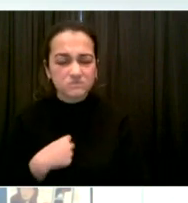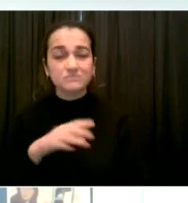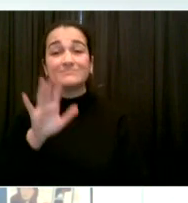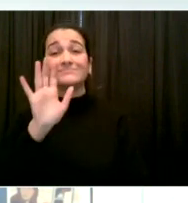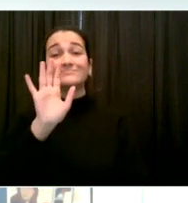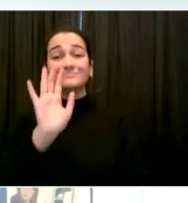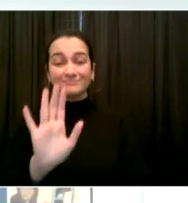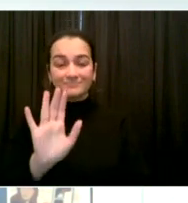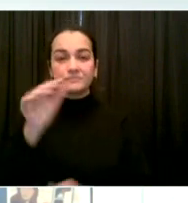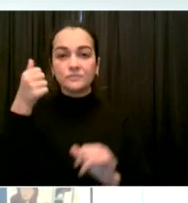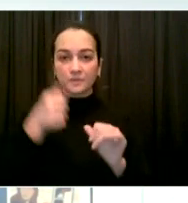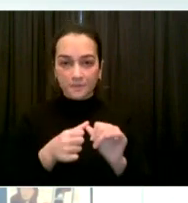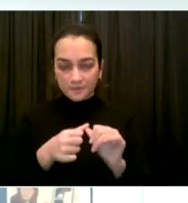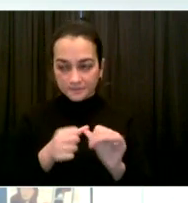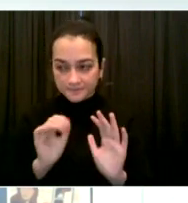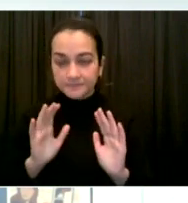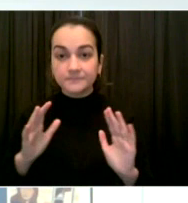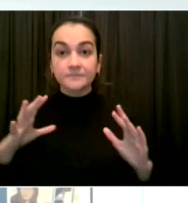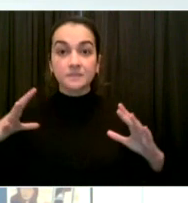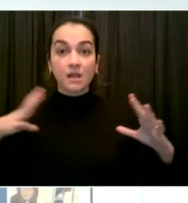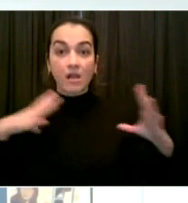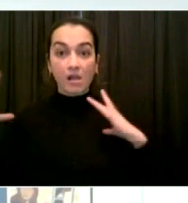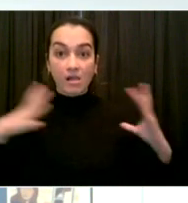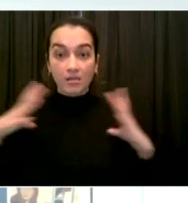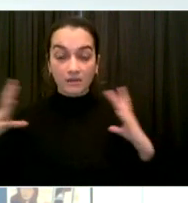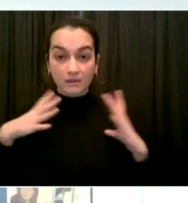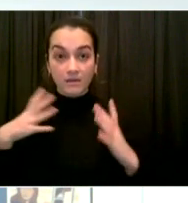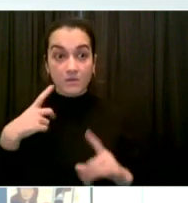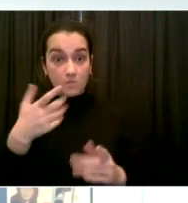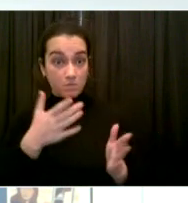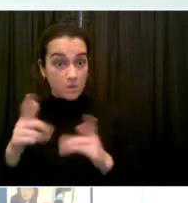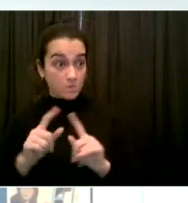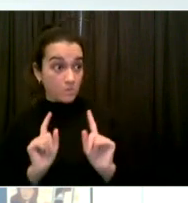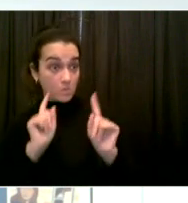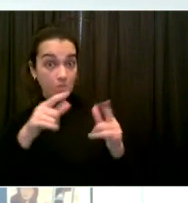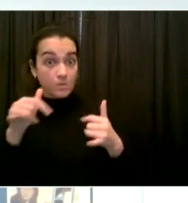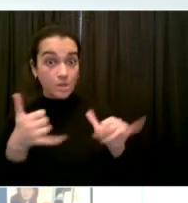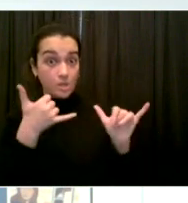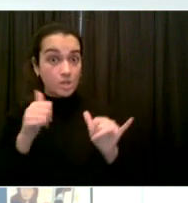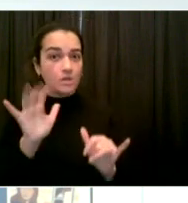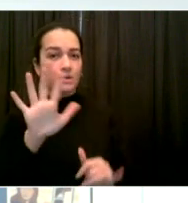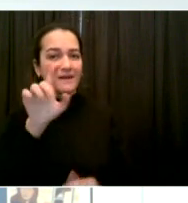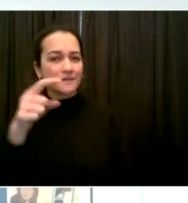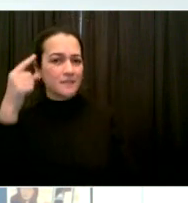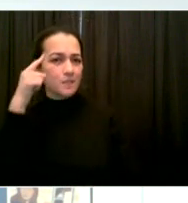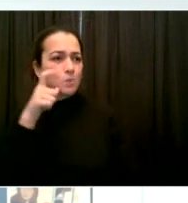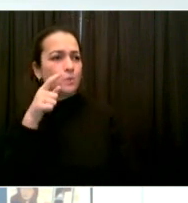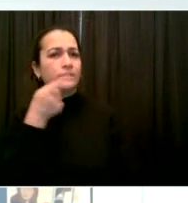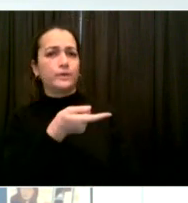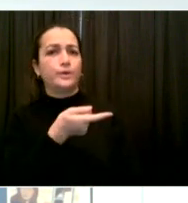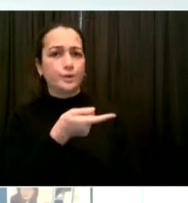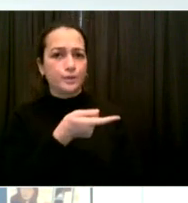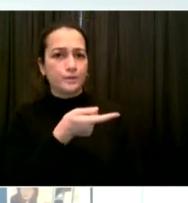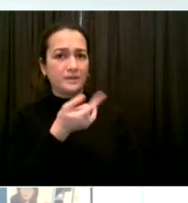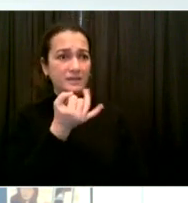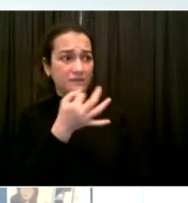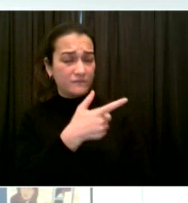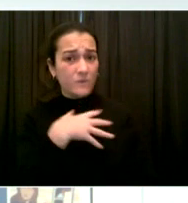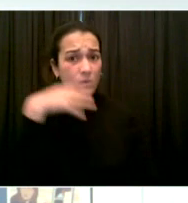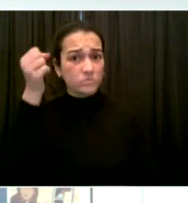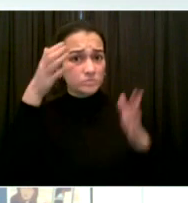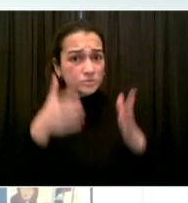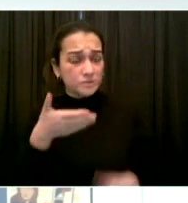mean hosting a virtual gathering or moving activities outdoors or using masks, same day tests and distancing.